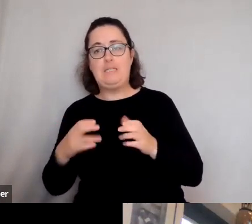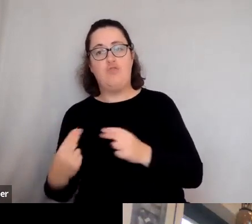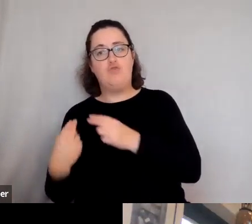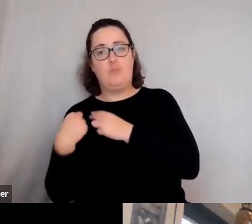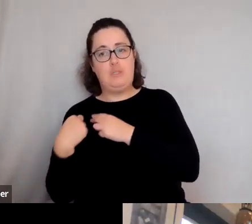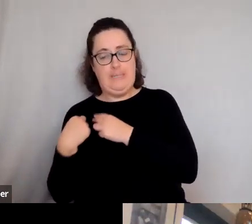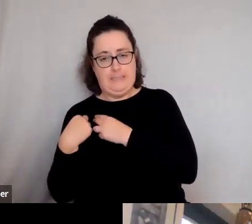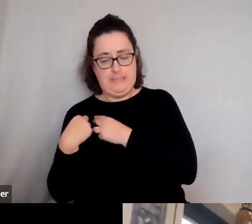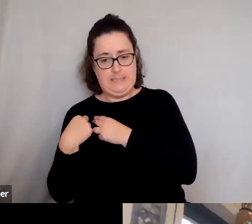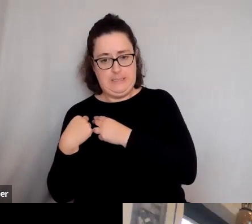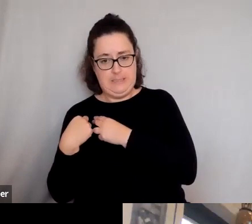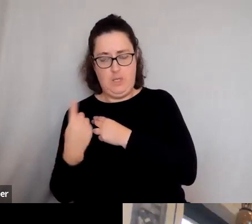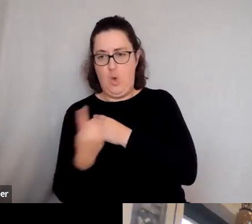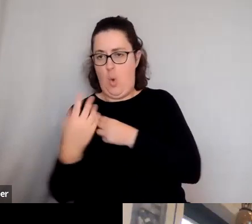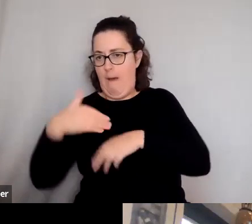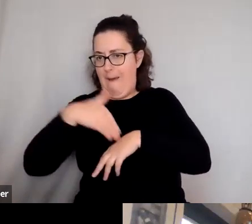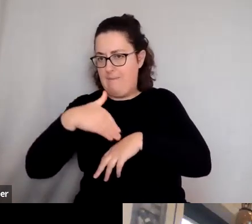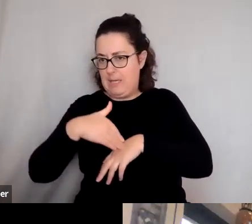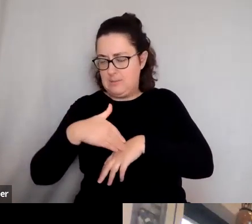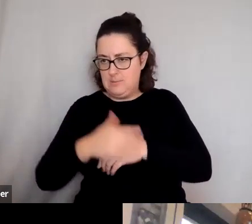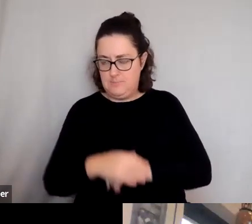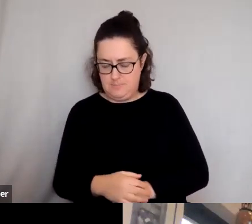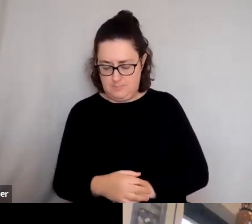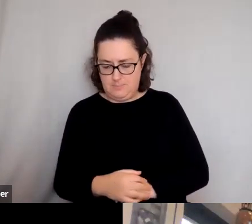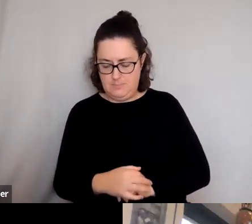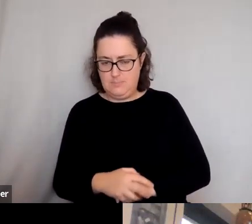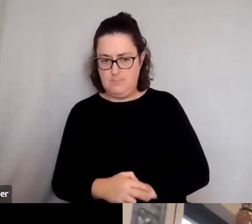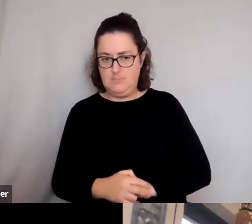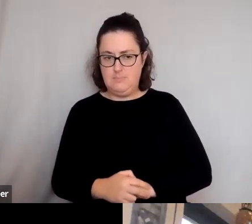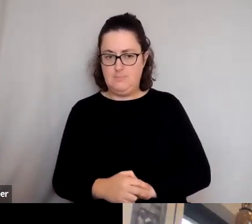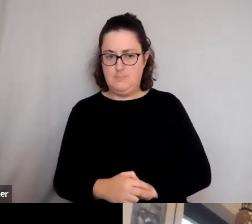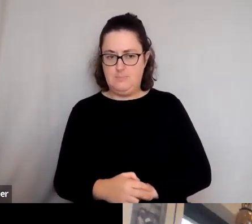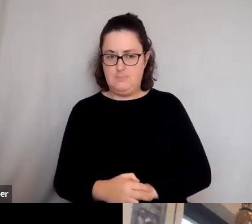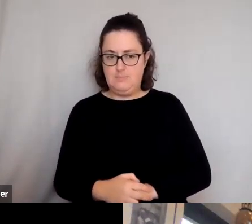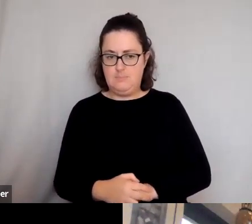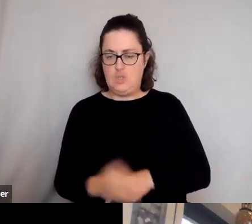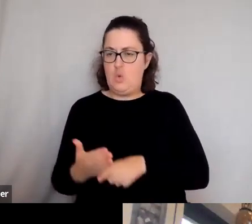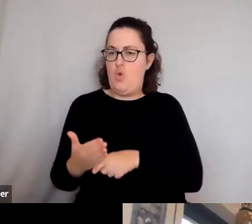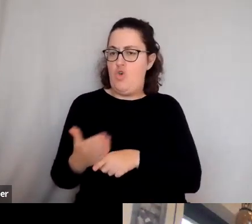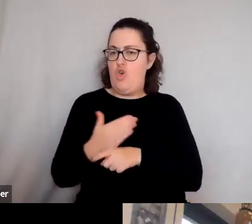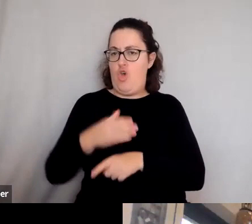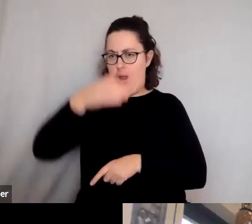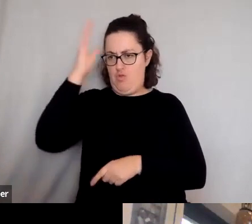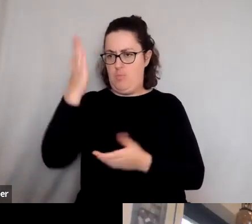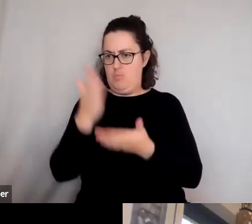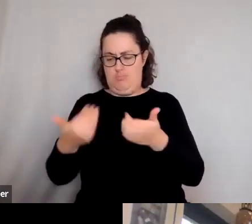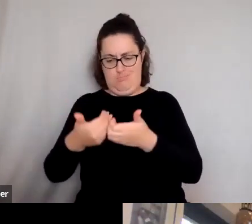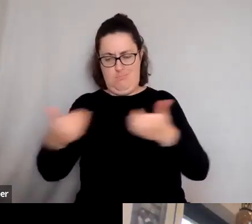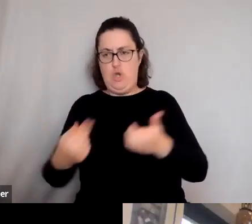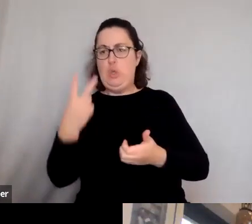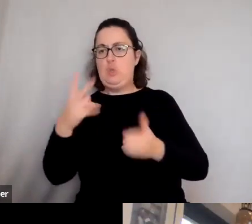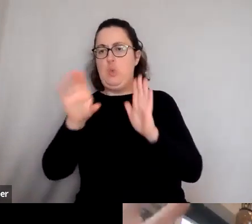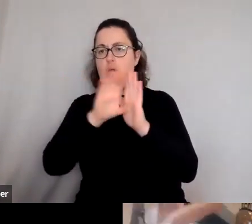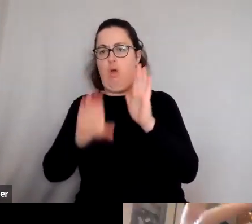know, the kind of, you know, the early Roman people were divided rigidly into two classes,